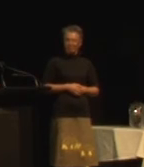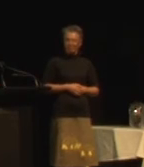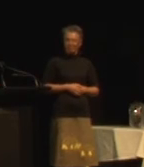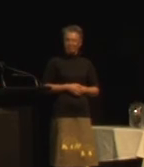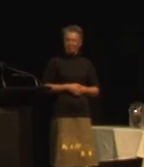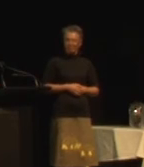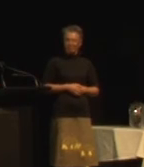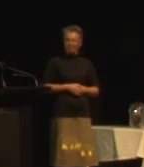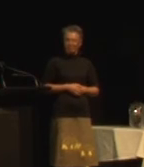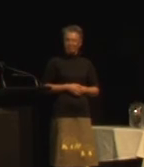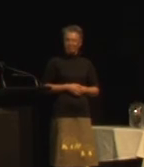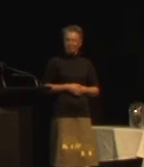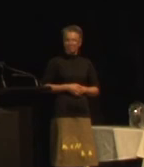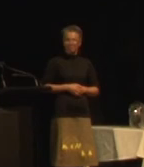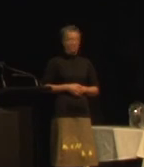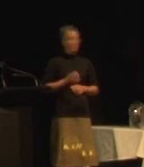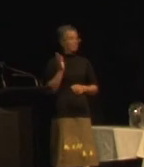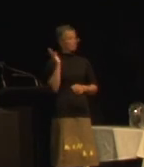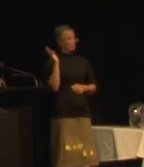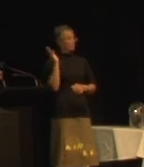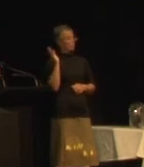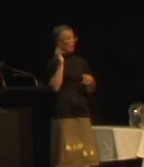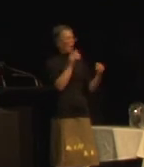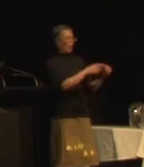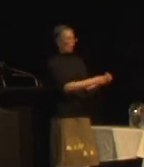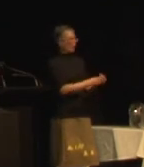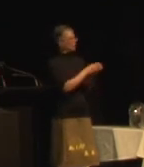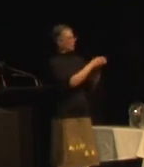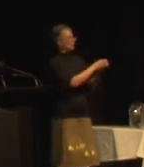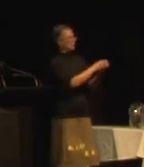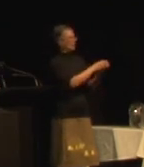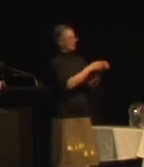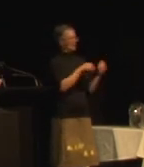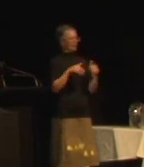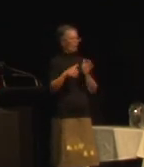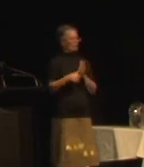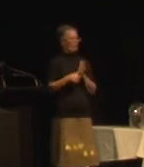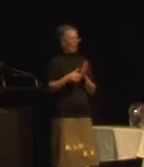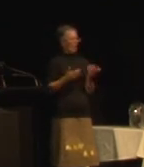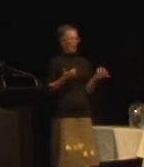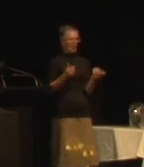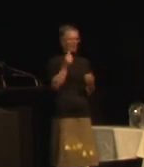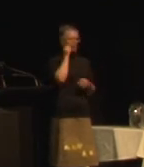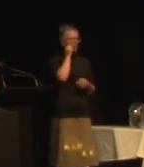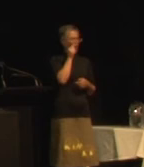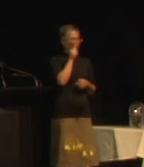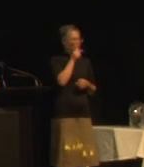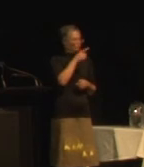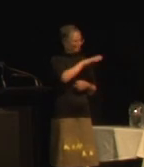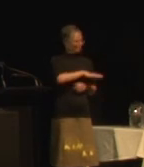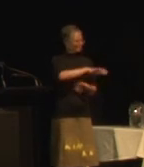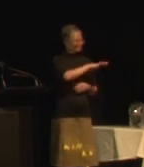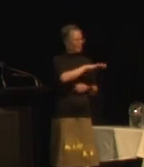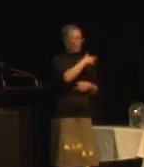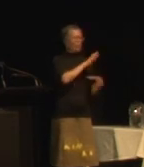experience together. So this is quite a unique thing to the museum experience, where people come to share an experience